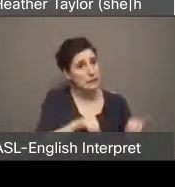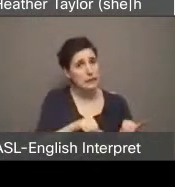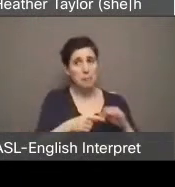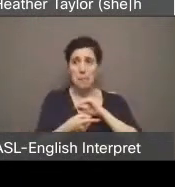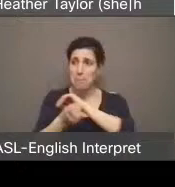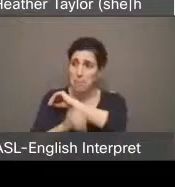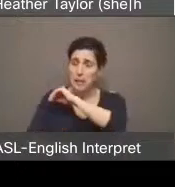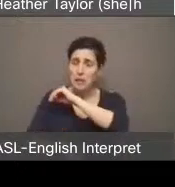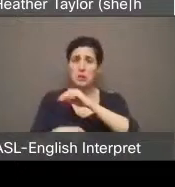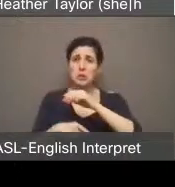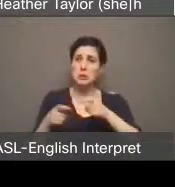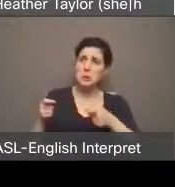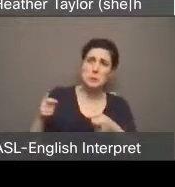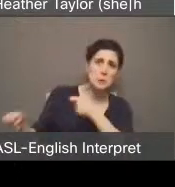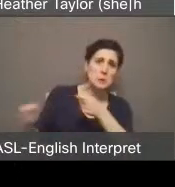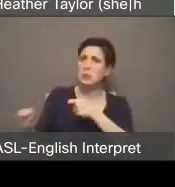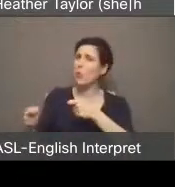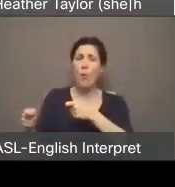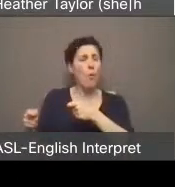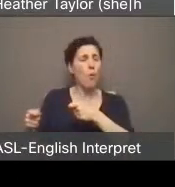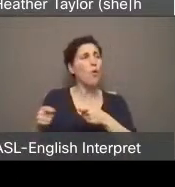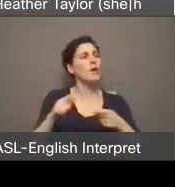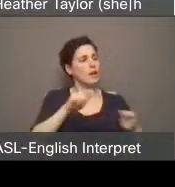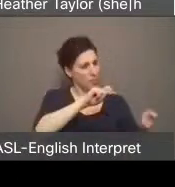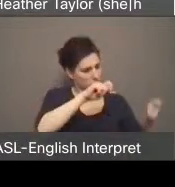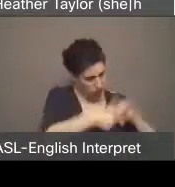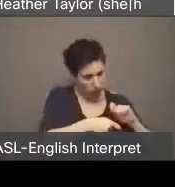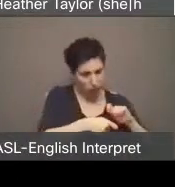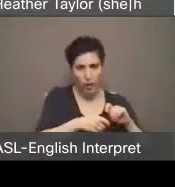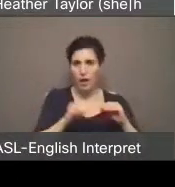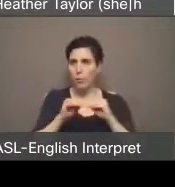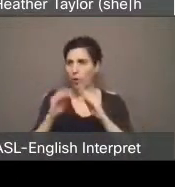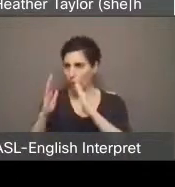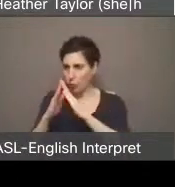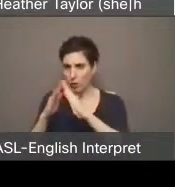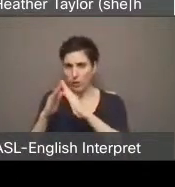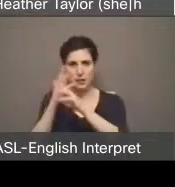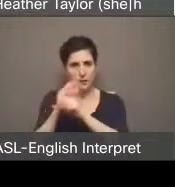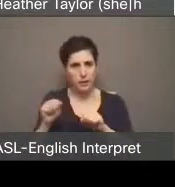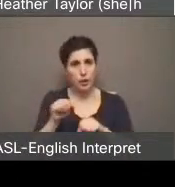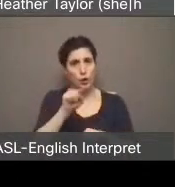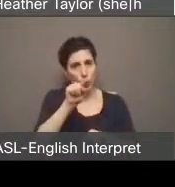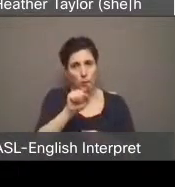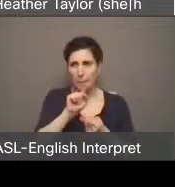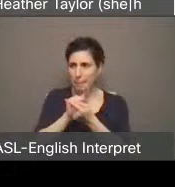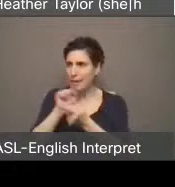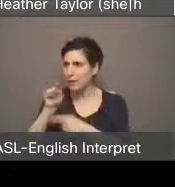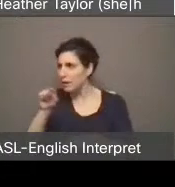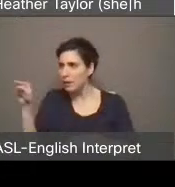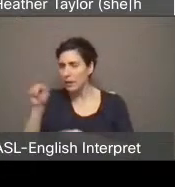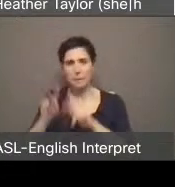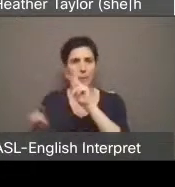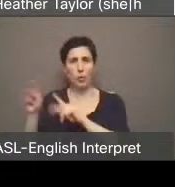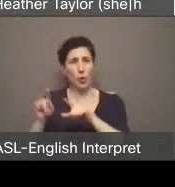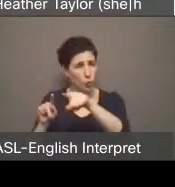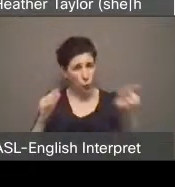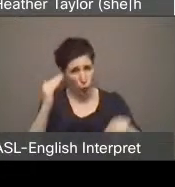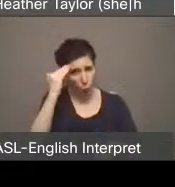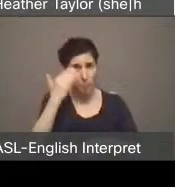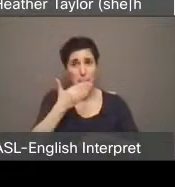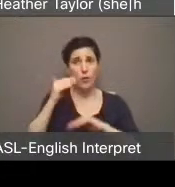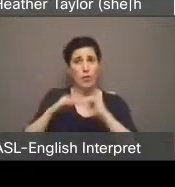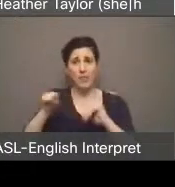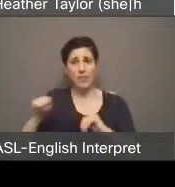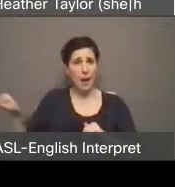equitable society with a focus on real community safety. Listen to these people, meet with these people, and don't presume you know this issue better than them.